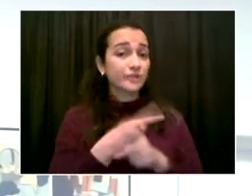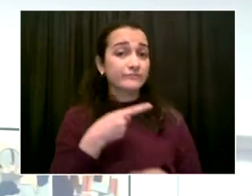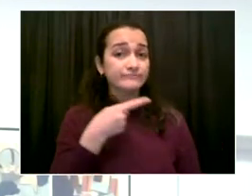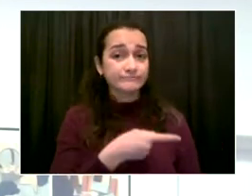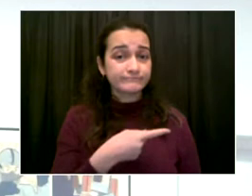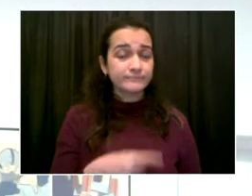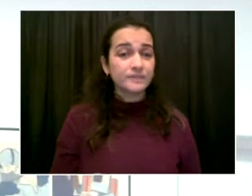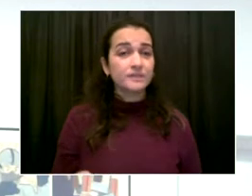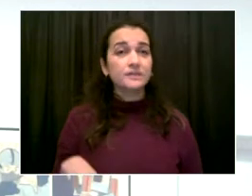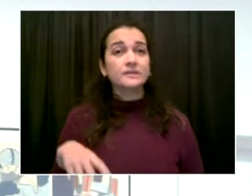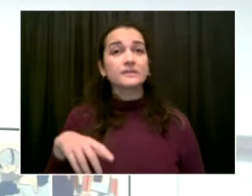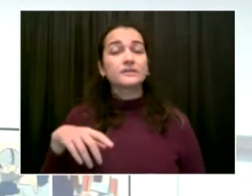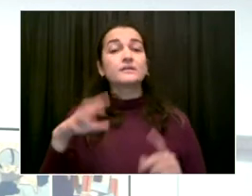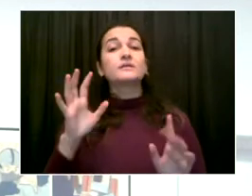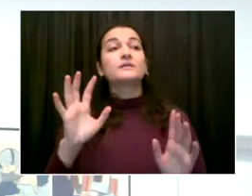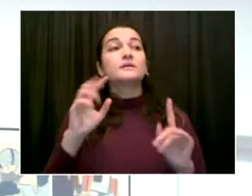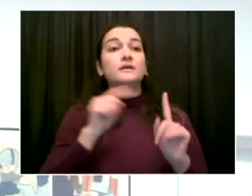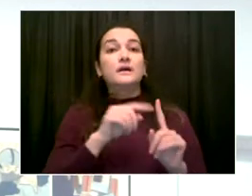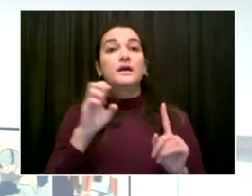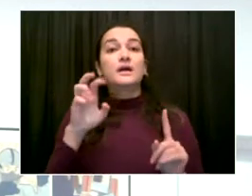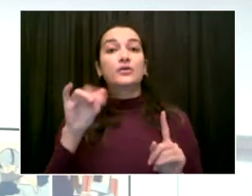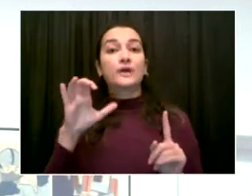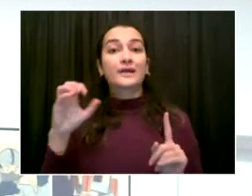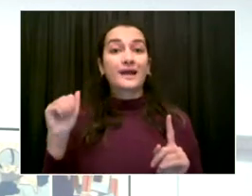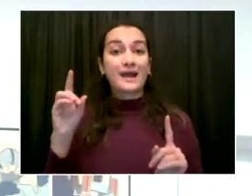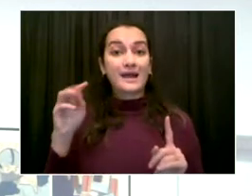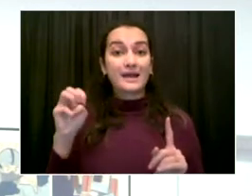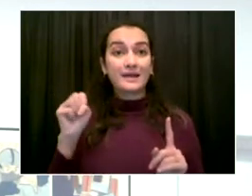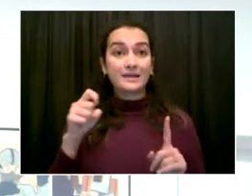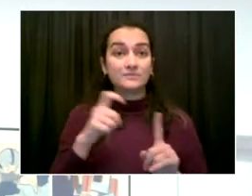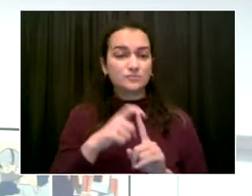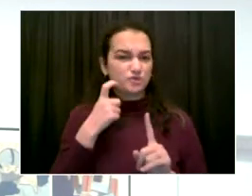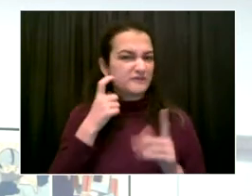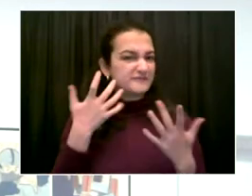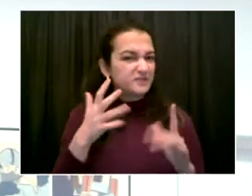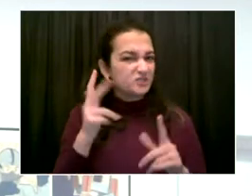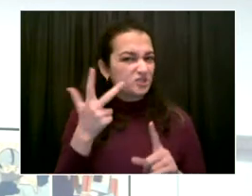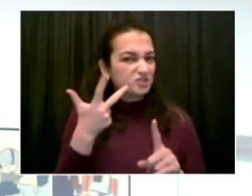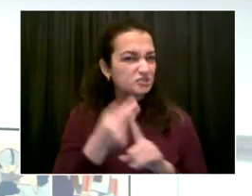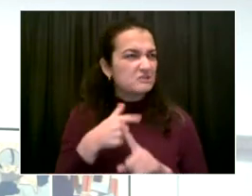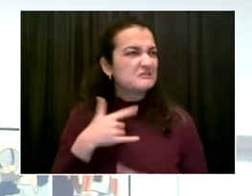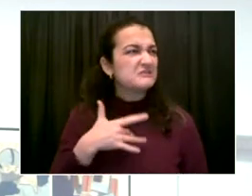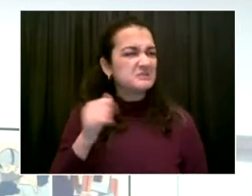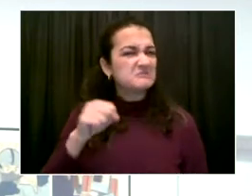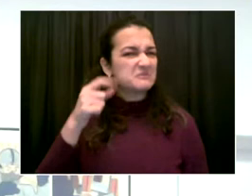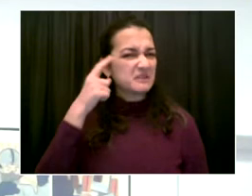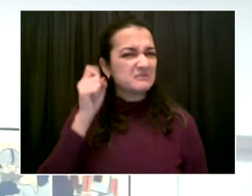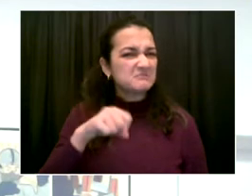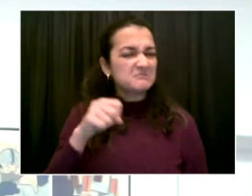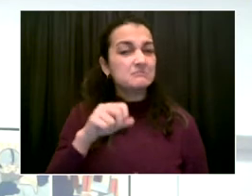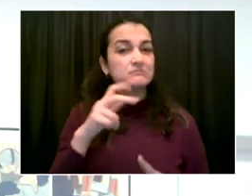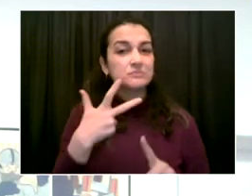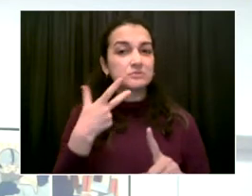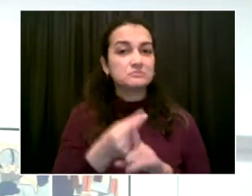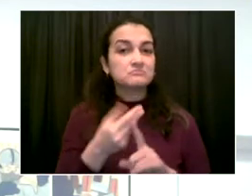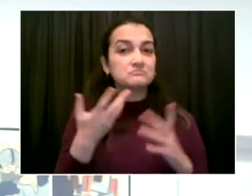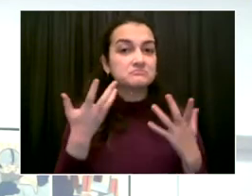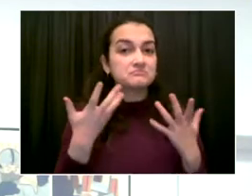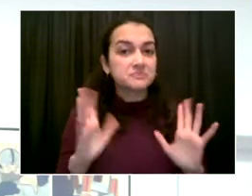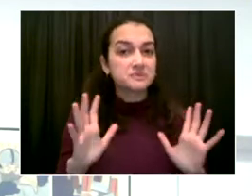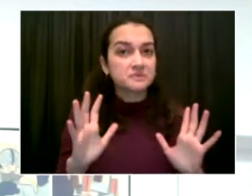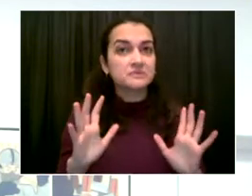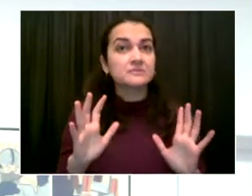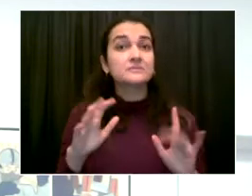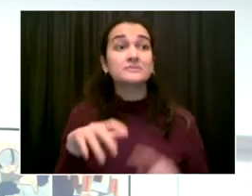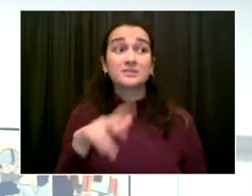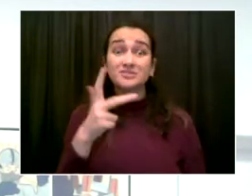vaccinated, the booster gives you a very important additional layer of protection and that's helpful for people